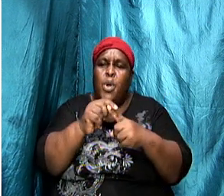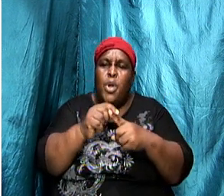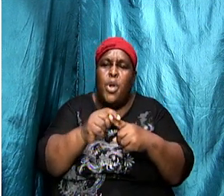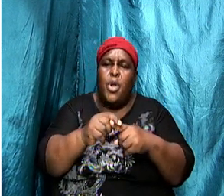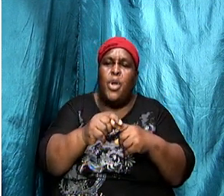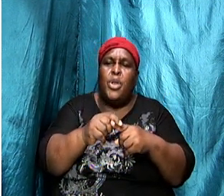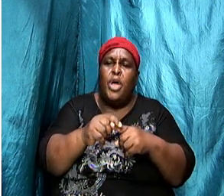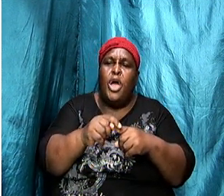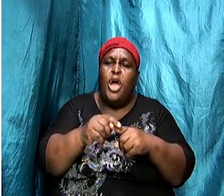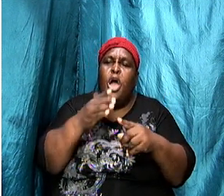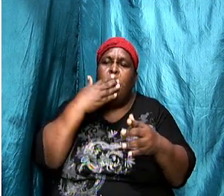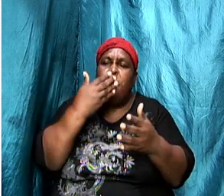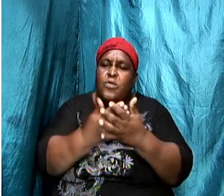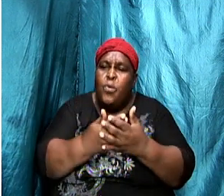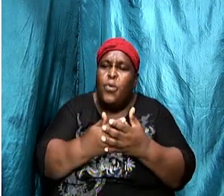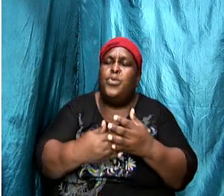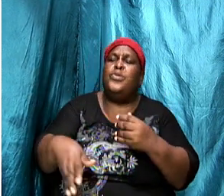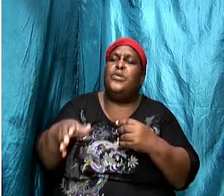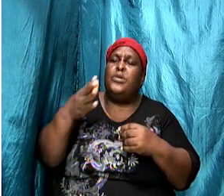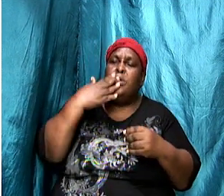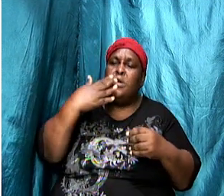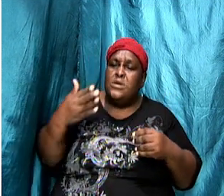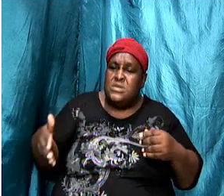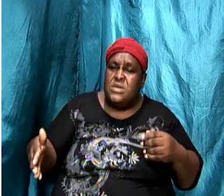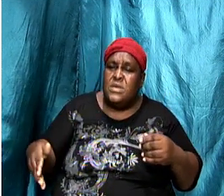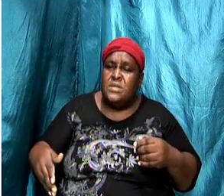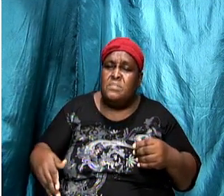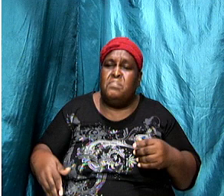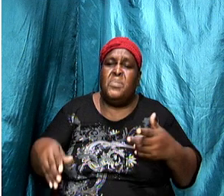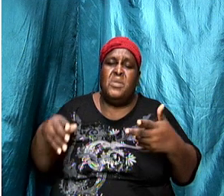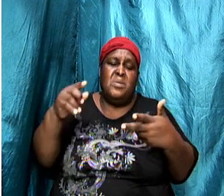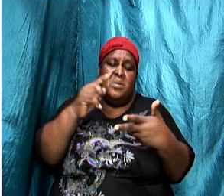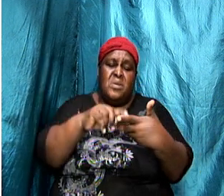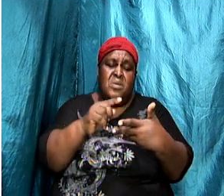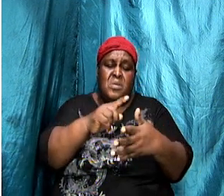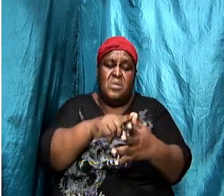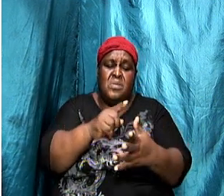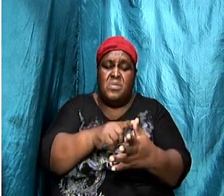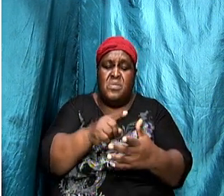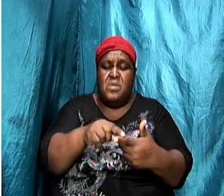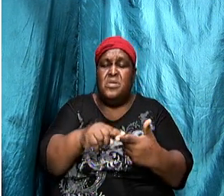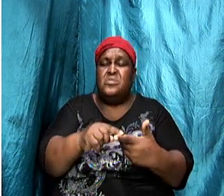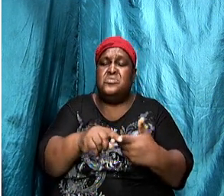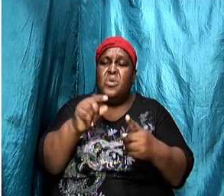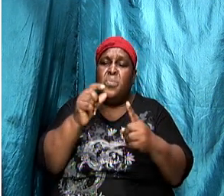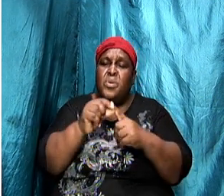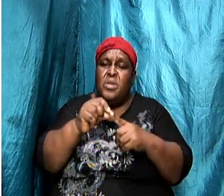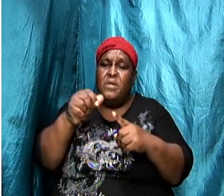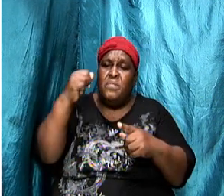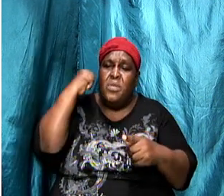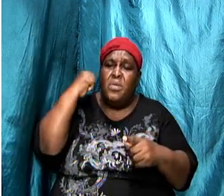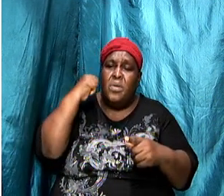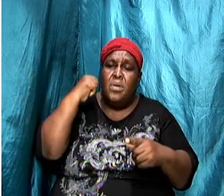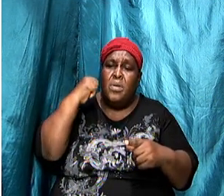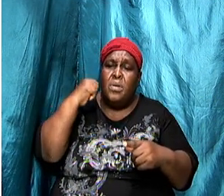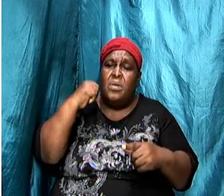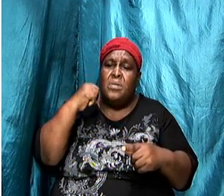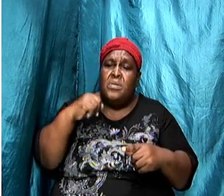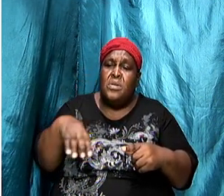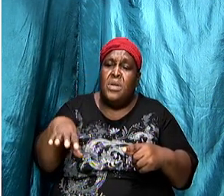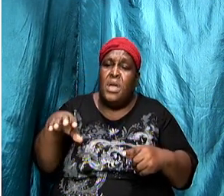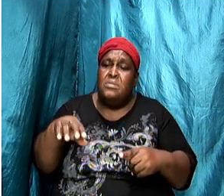is a word of rebuke although there are about two of the church that got no commendation at all